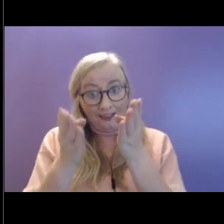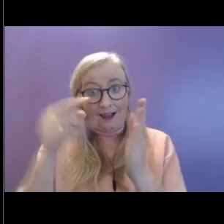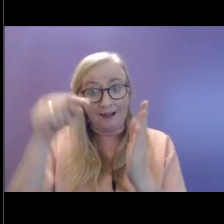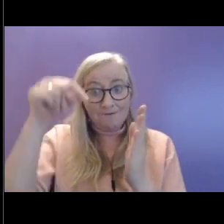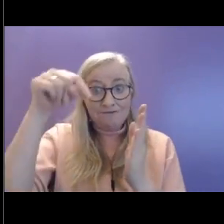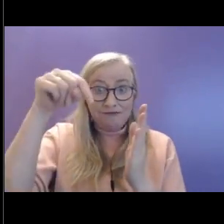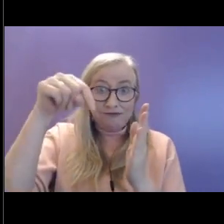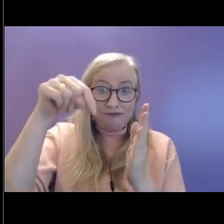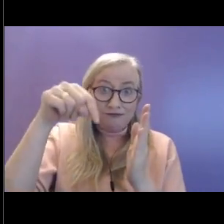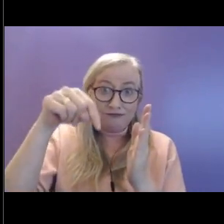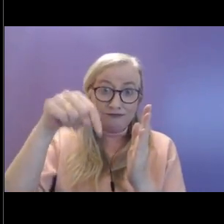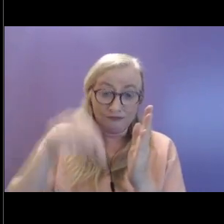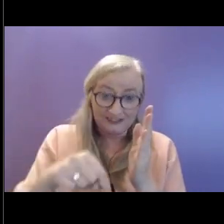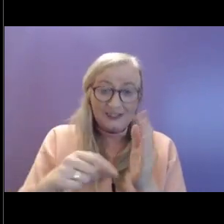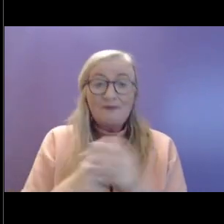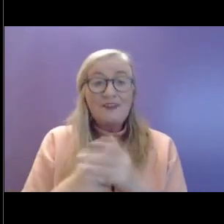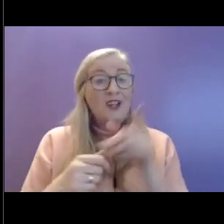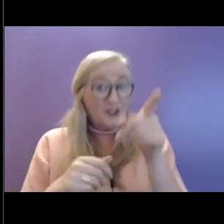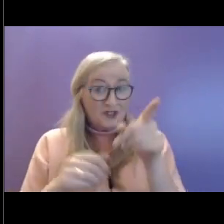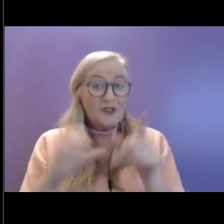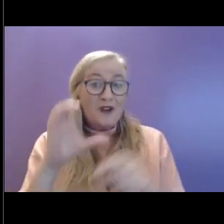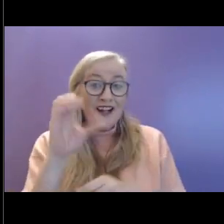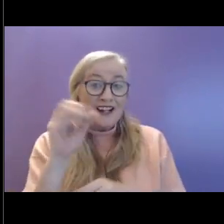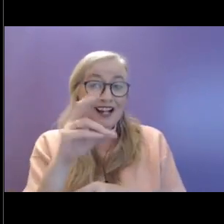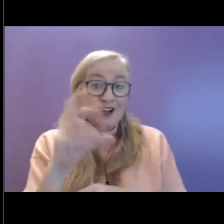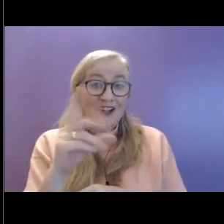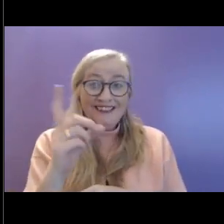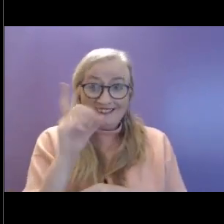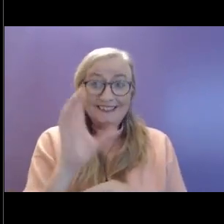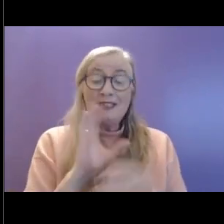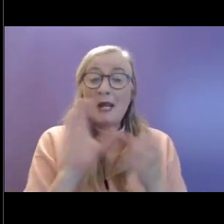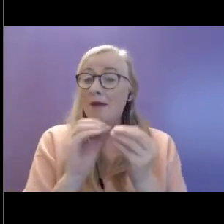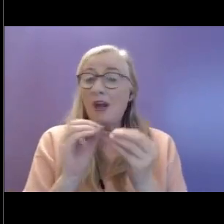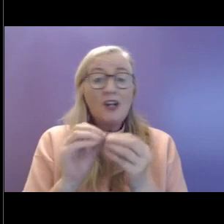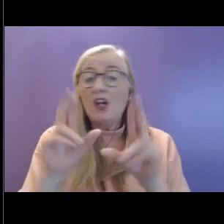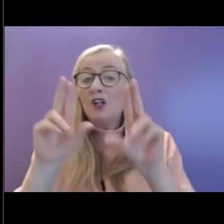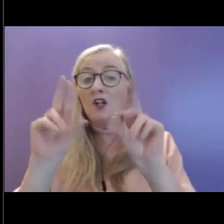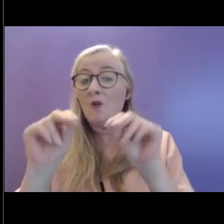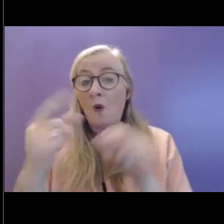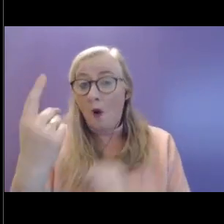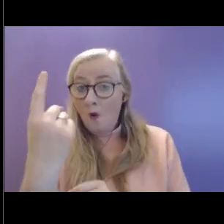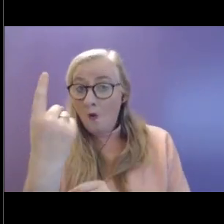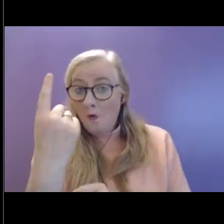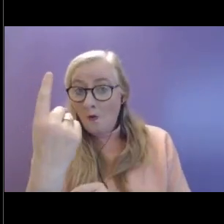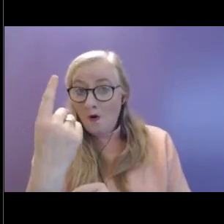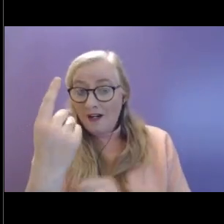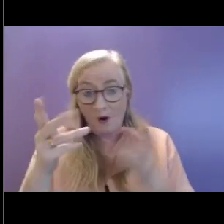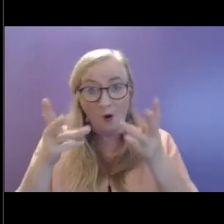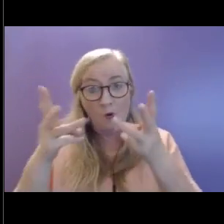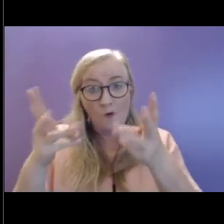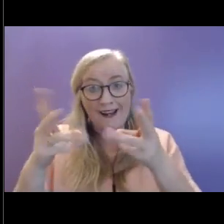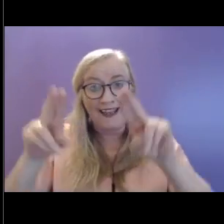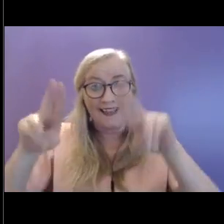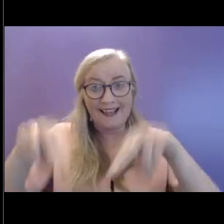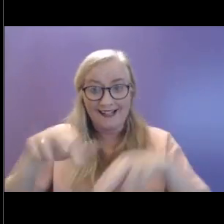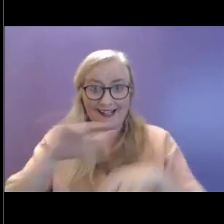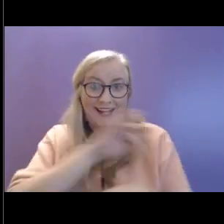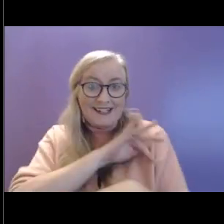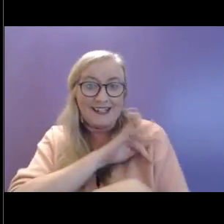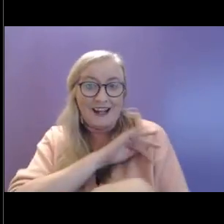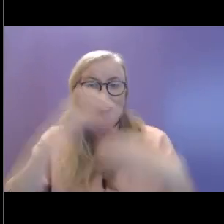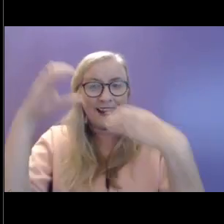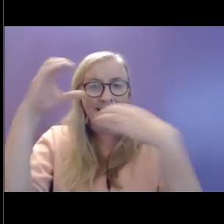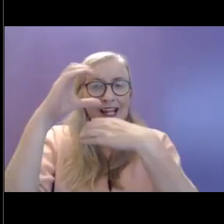Yeah, as Connor said, there is no one way which self-care kind of is right for